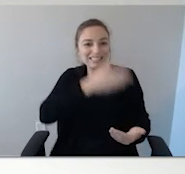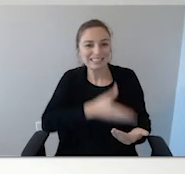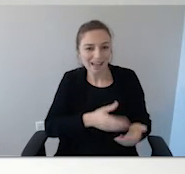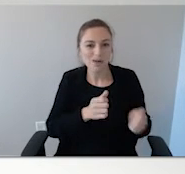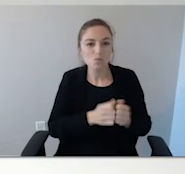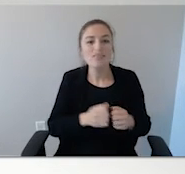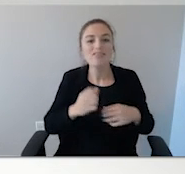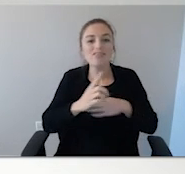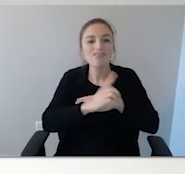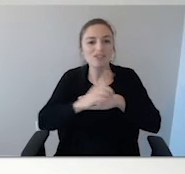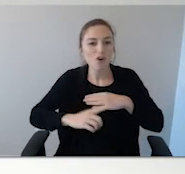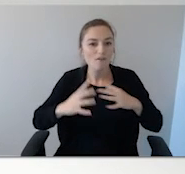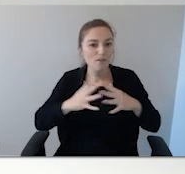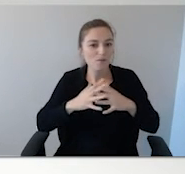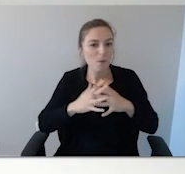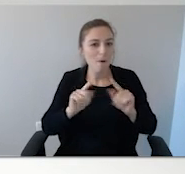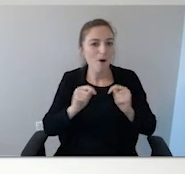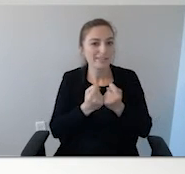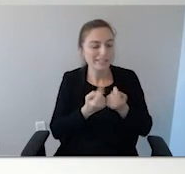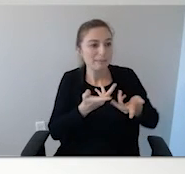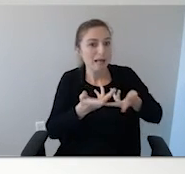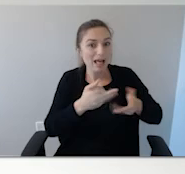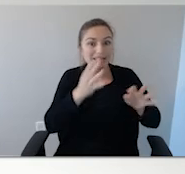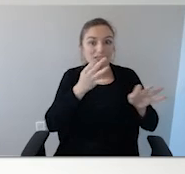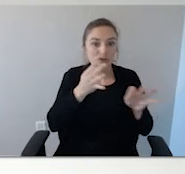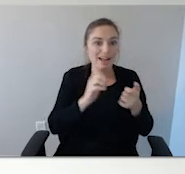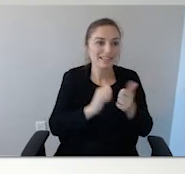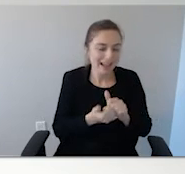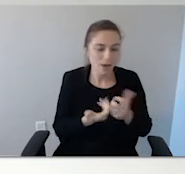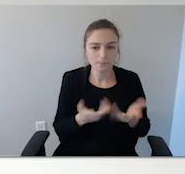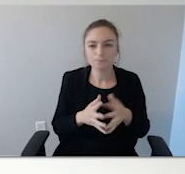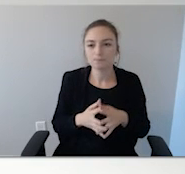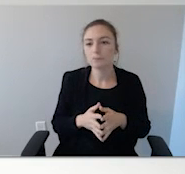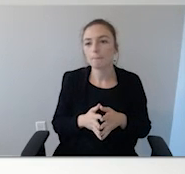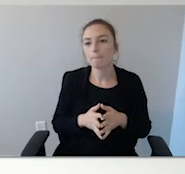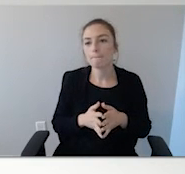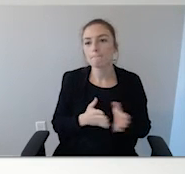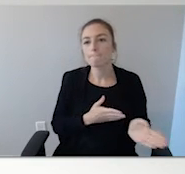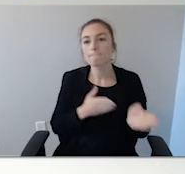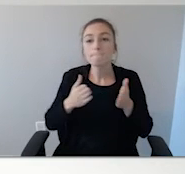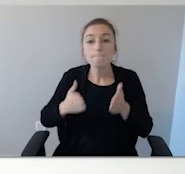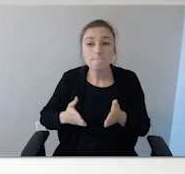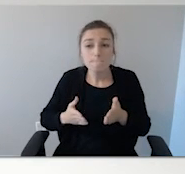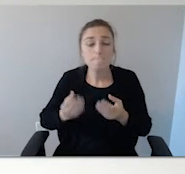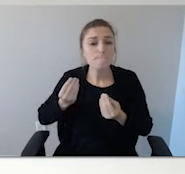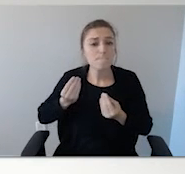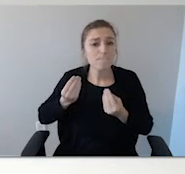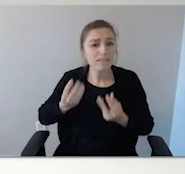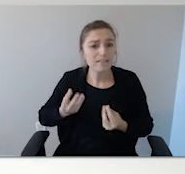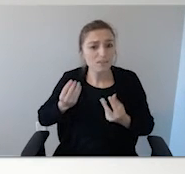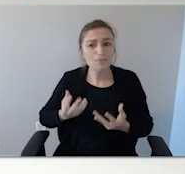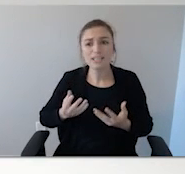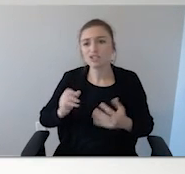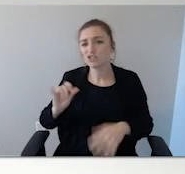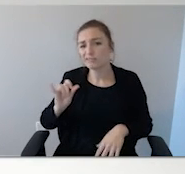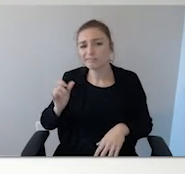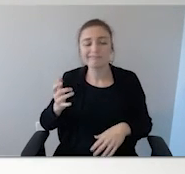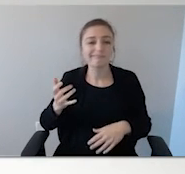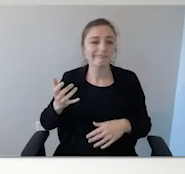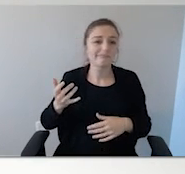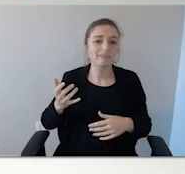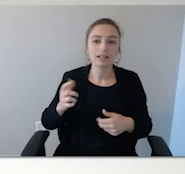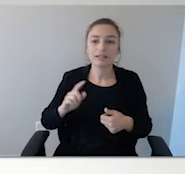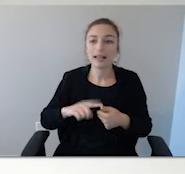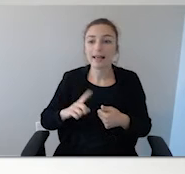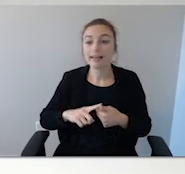You want to include information on their favorite attractions or locations. Maybe there's a park in the area and they particularly like the jungle gym in that park.